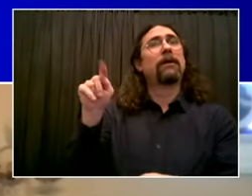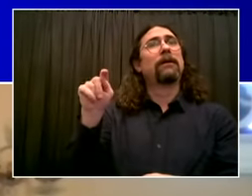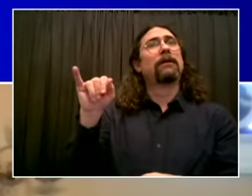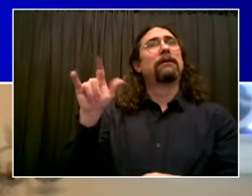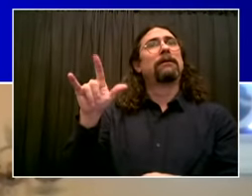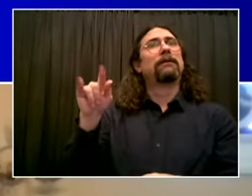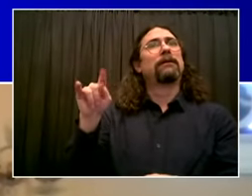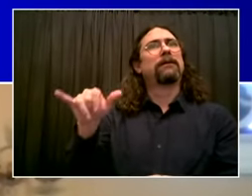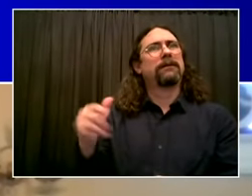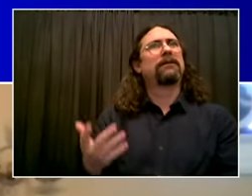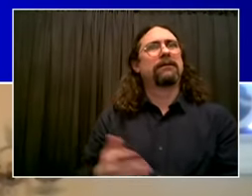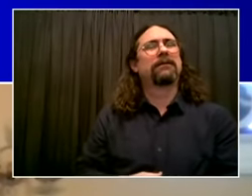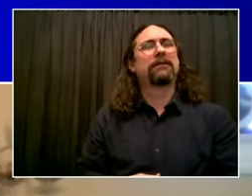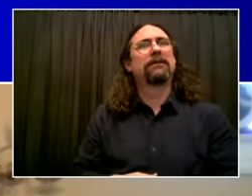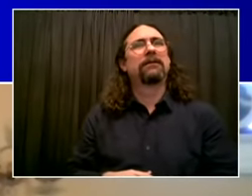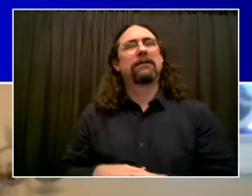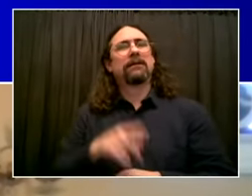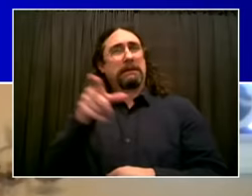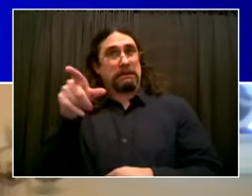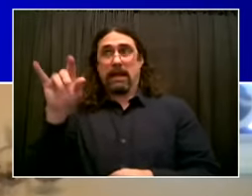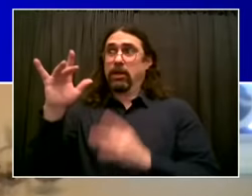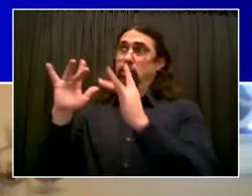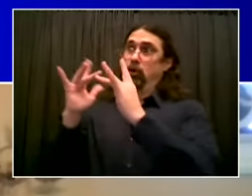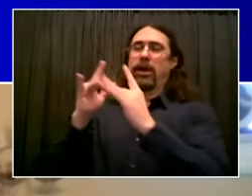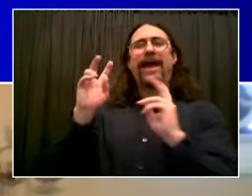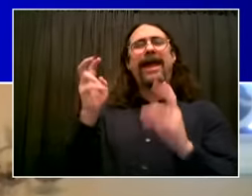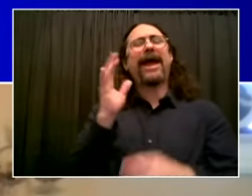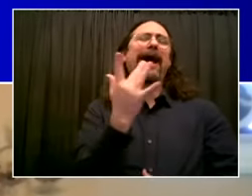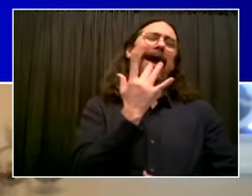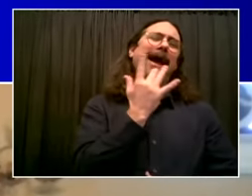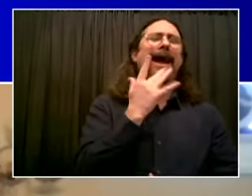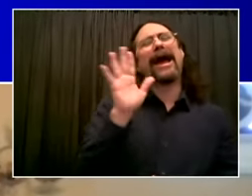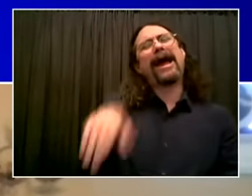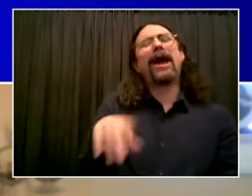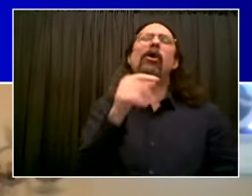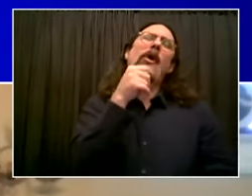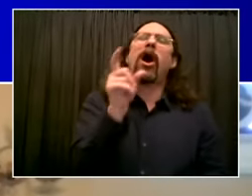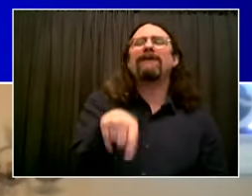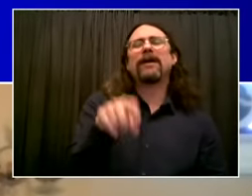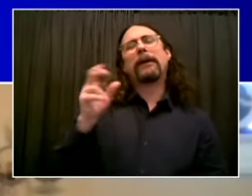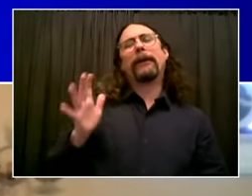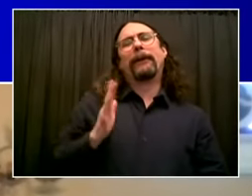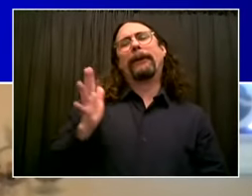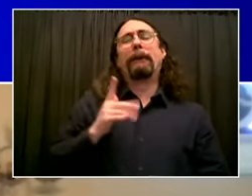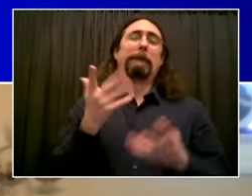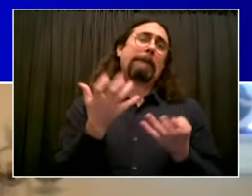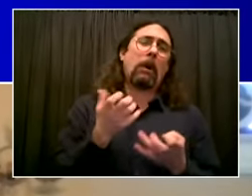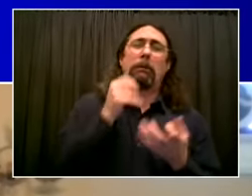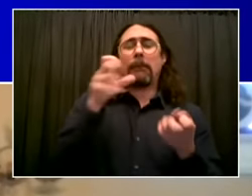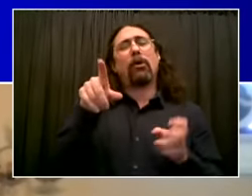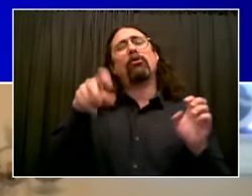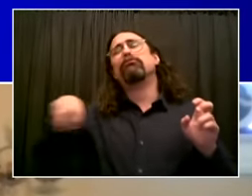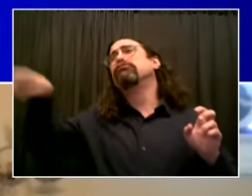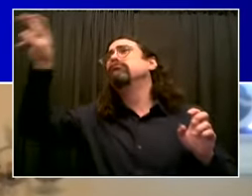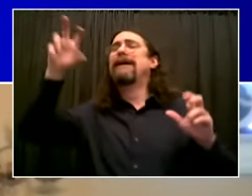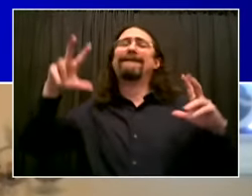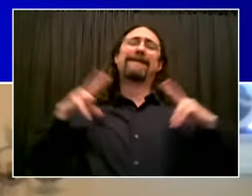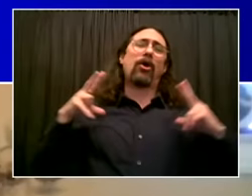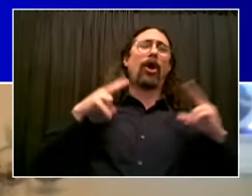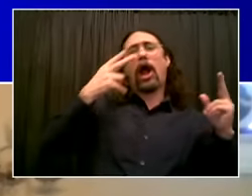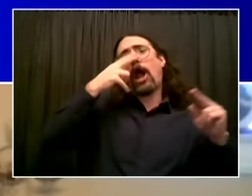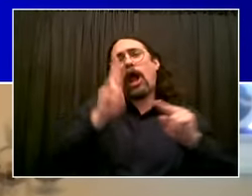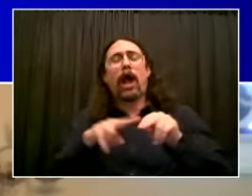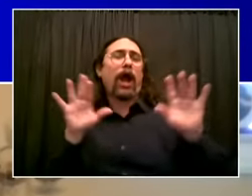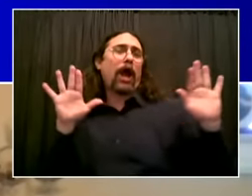You know, we would never say that. But in fact, that's what the digital divide is when it comes to internet access. And, you know, this is where I think